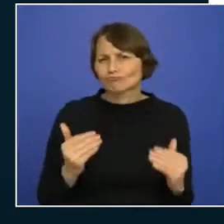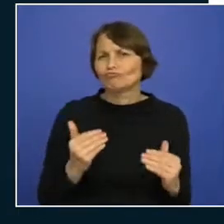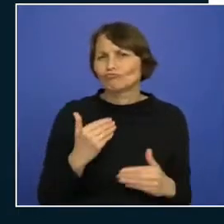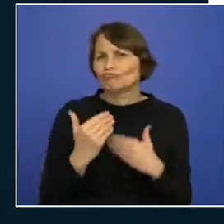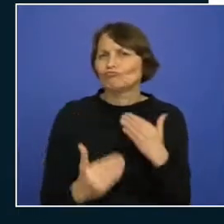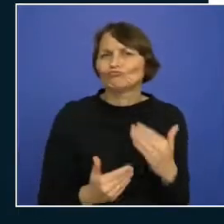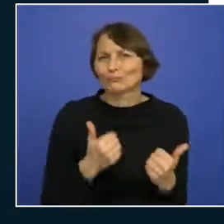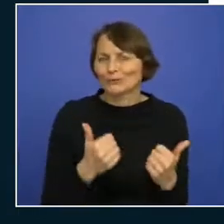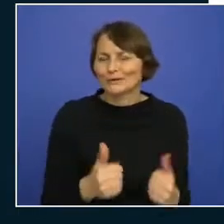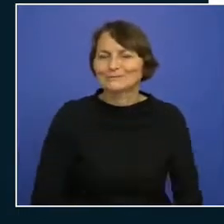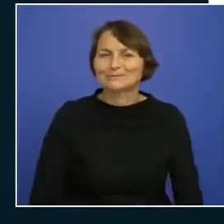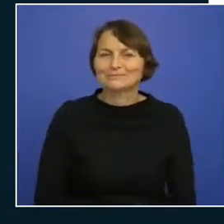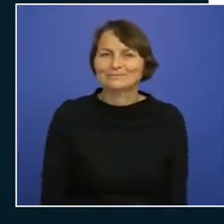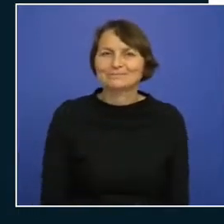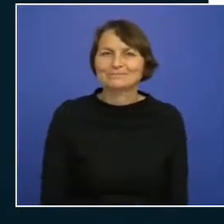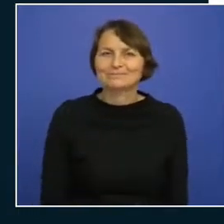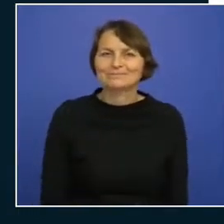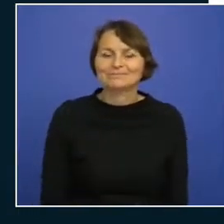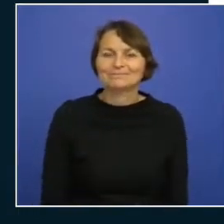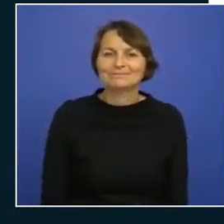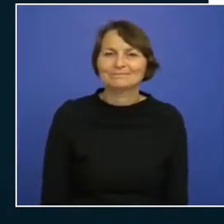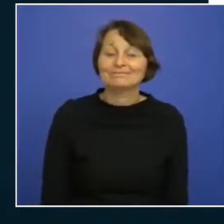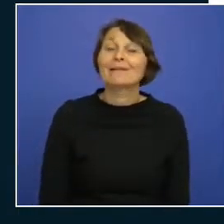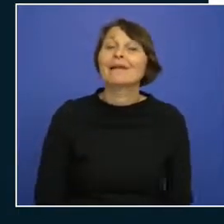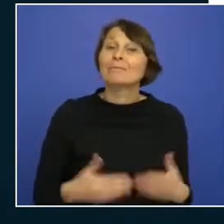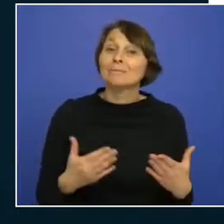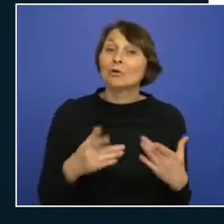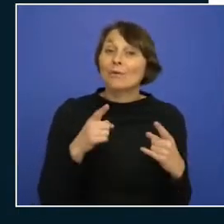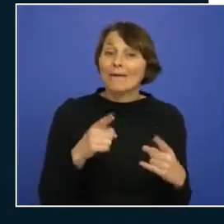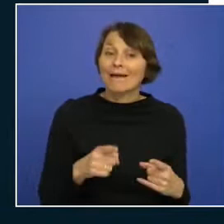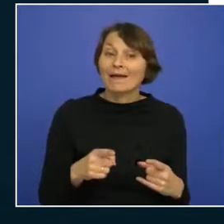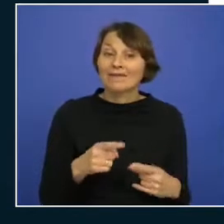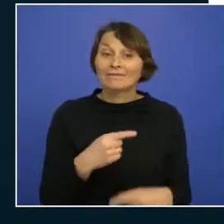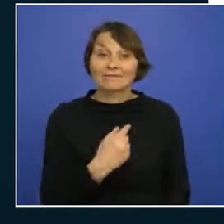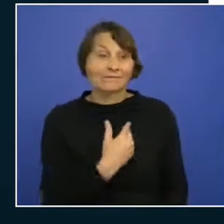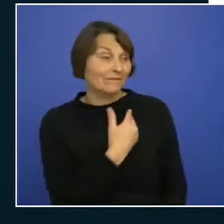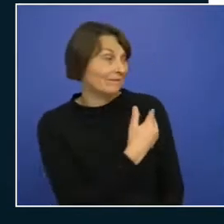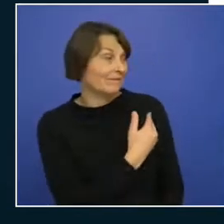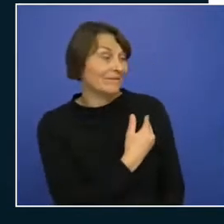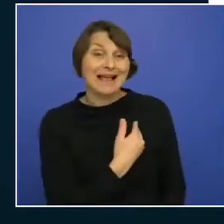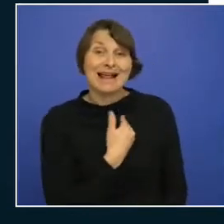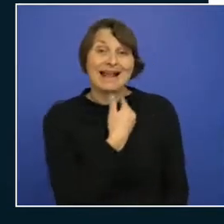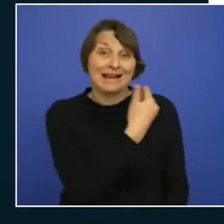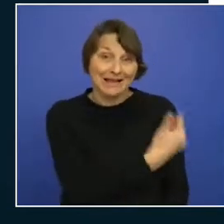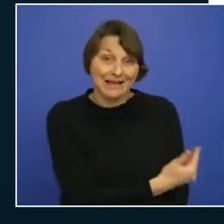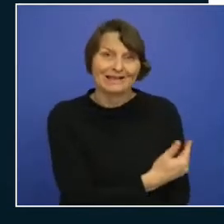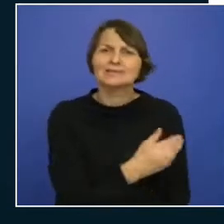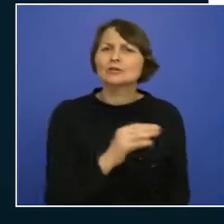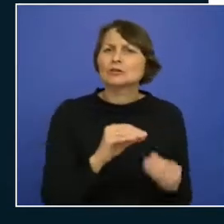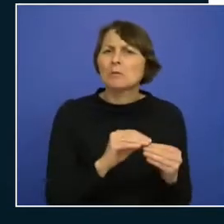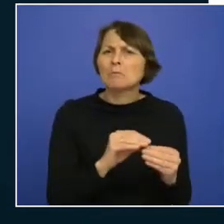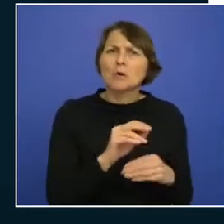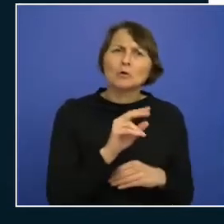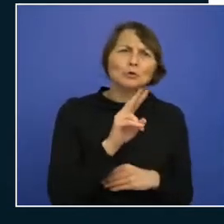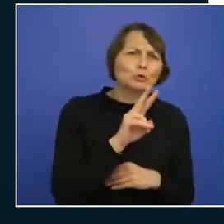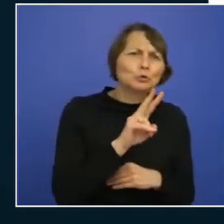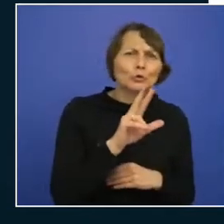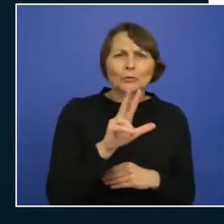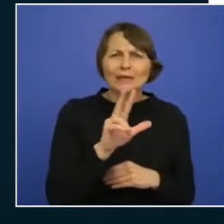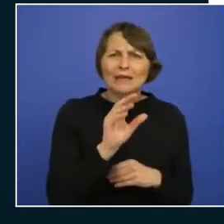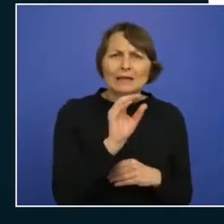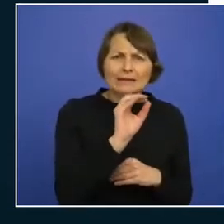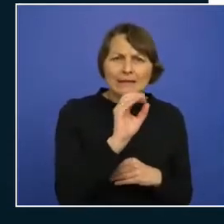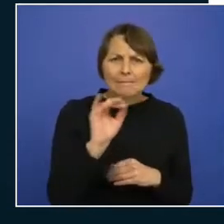or lastly you have your instance number and this is like a two or three digit number used to differentiate